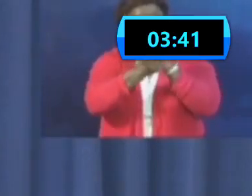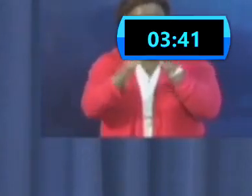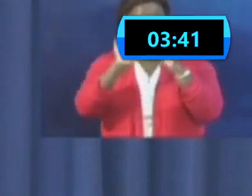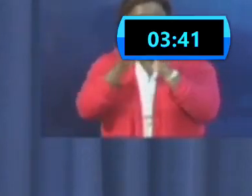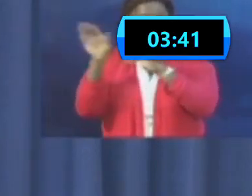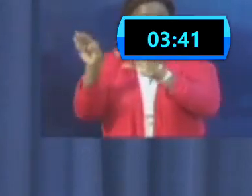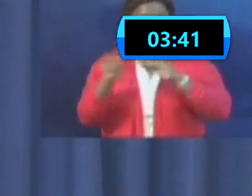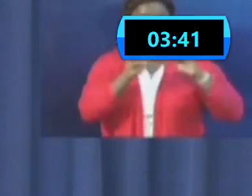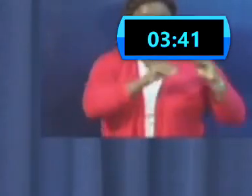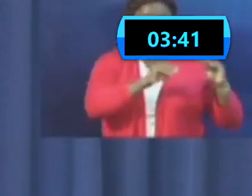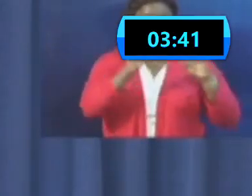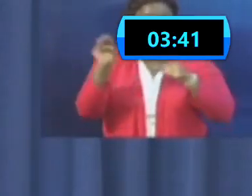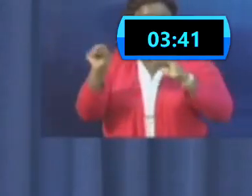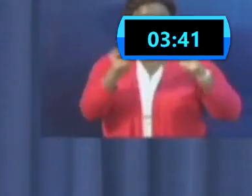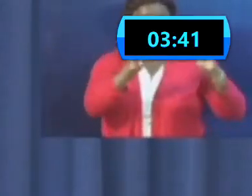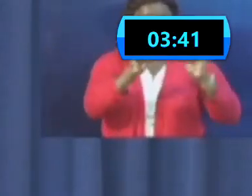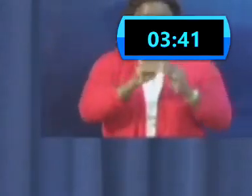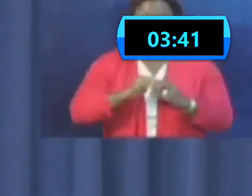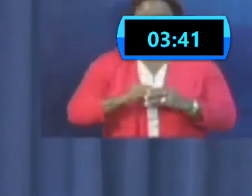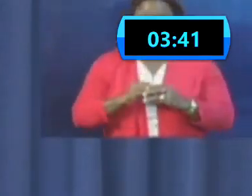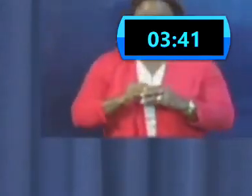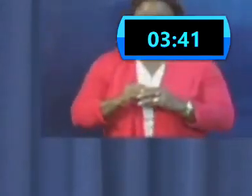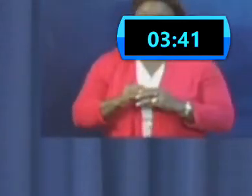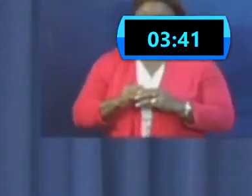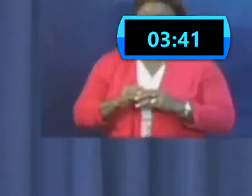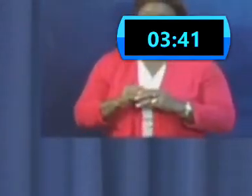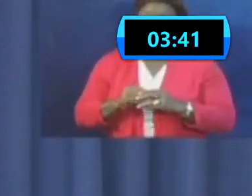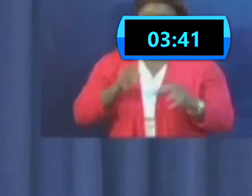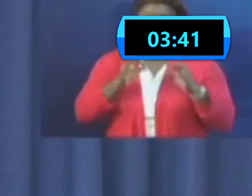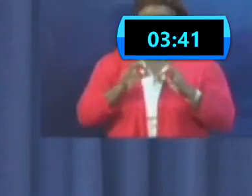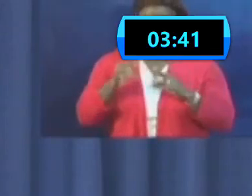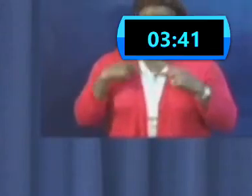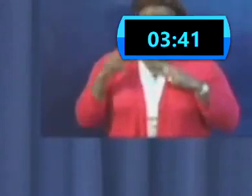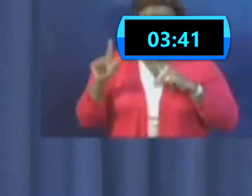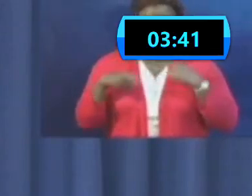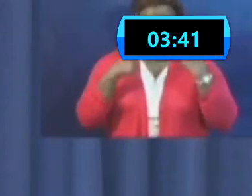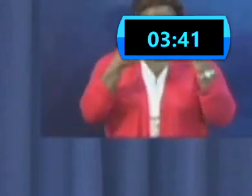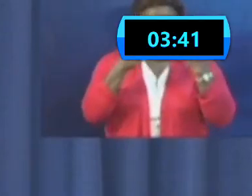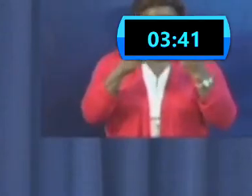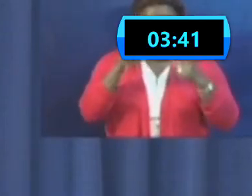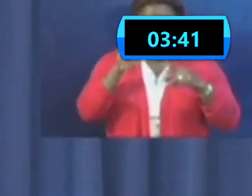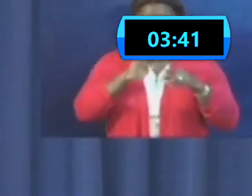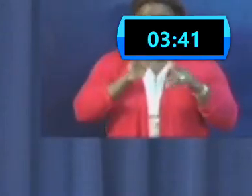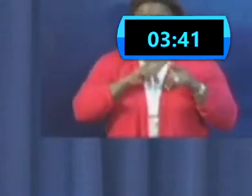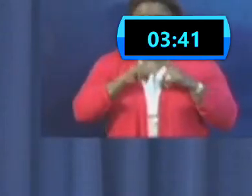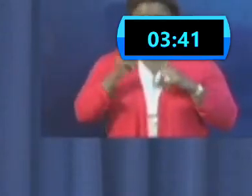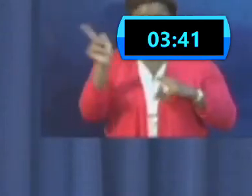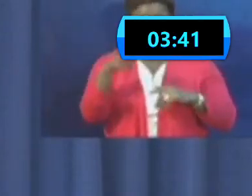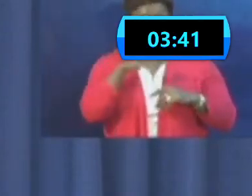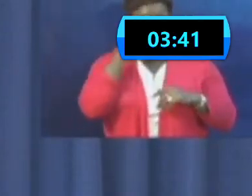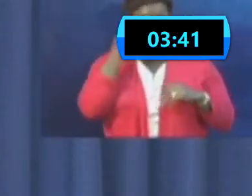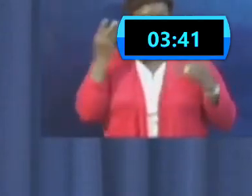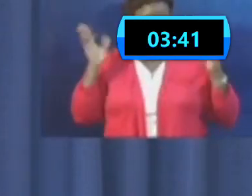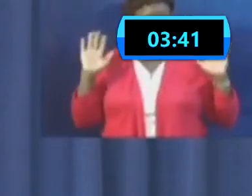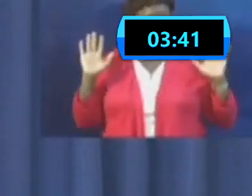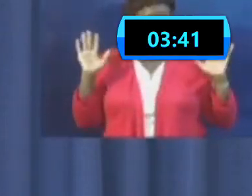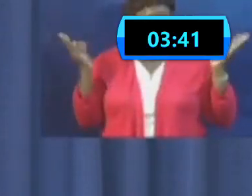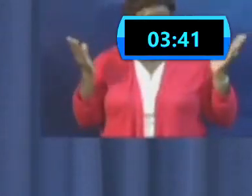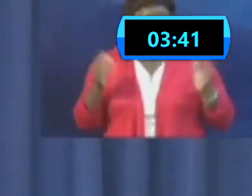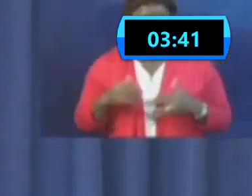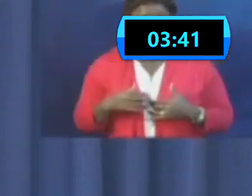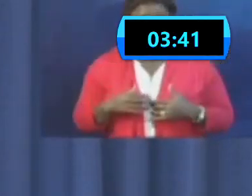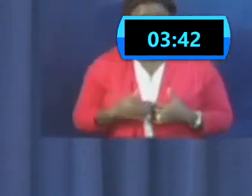go and you can't meet the conditions to land in Barbados, well then we just have to work for the next